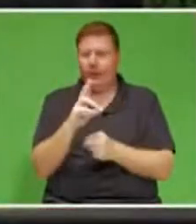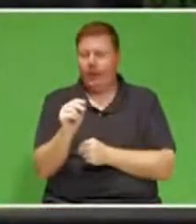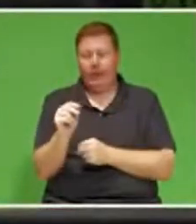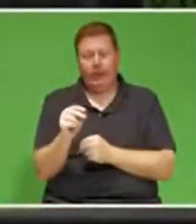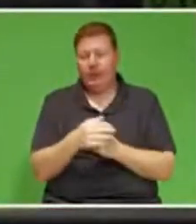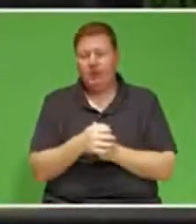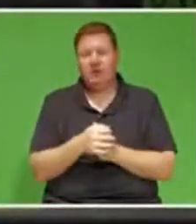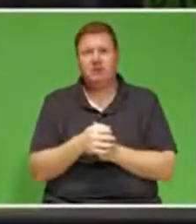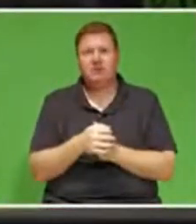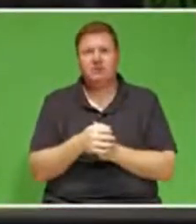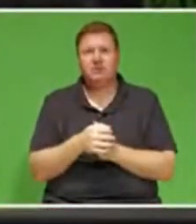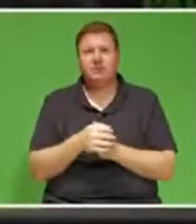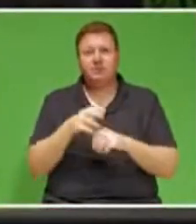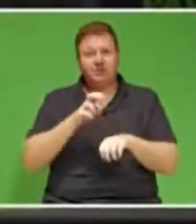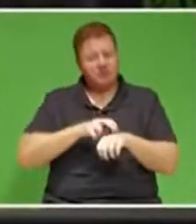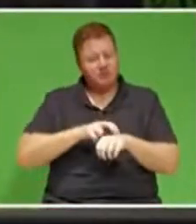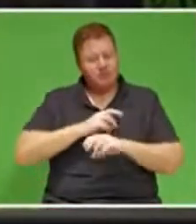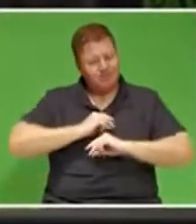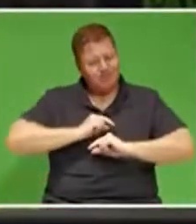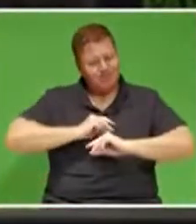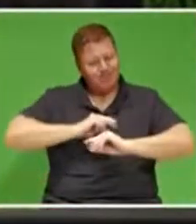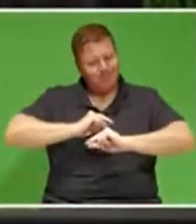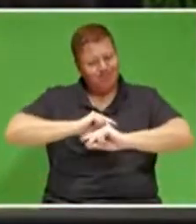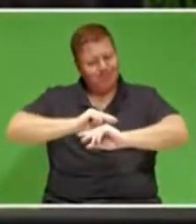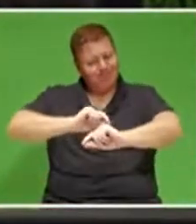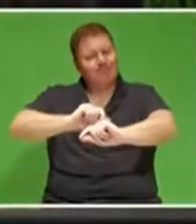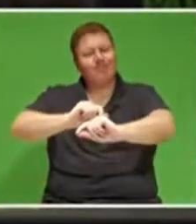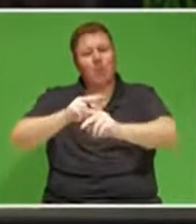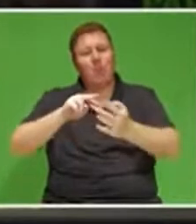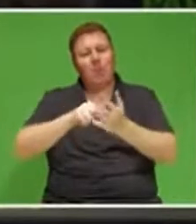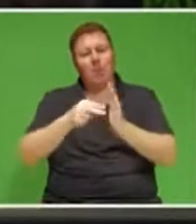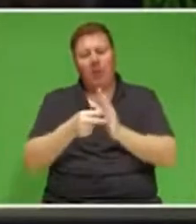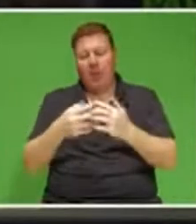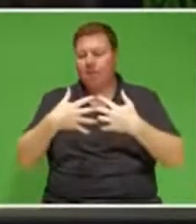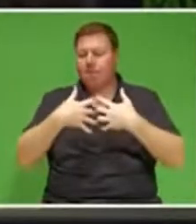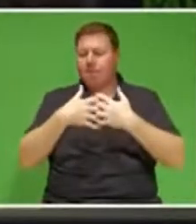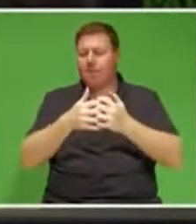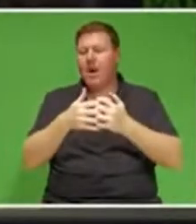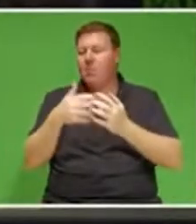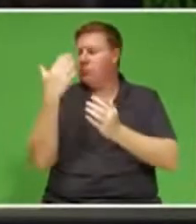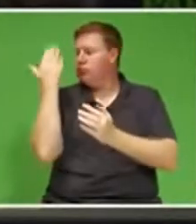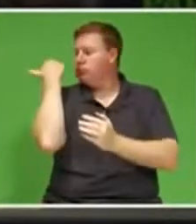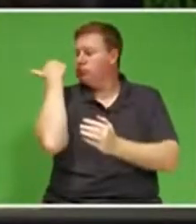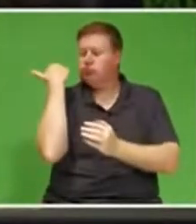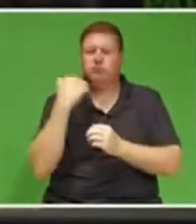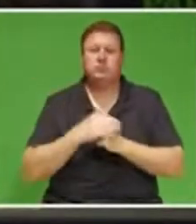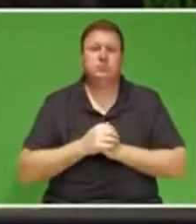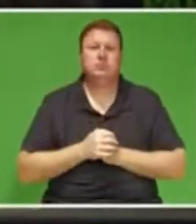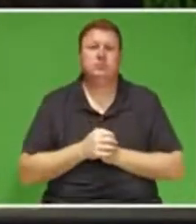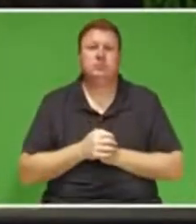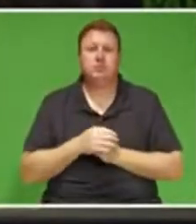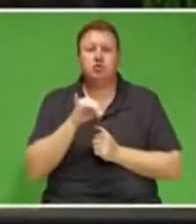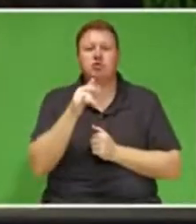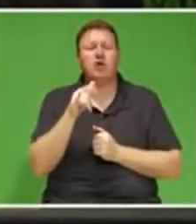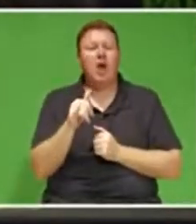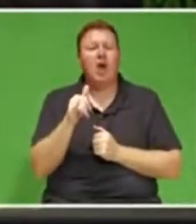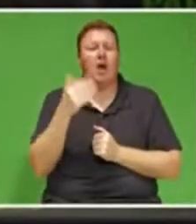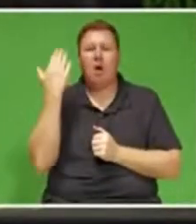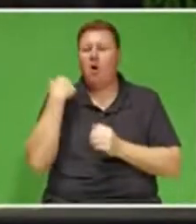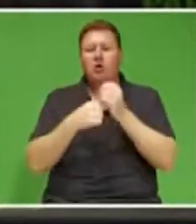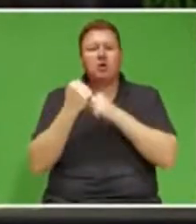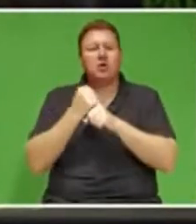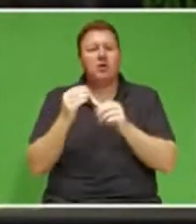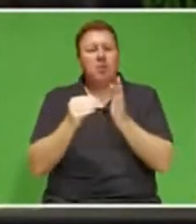We need to accelerate the implementation of the plan that we have already put to the nation in July last year.